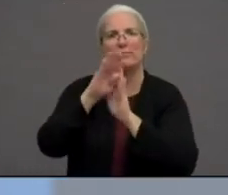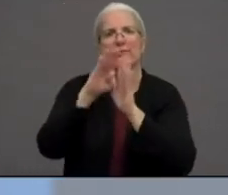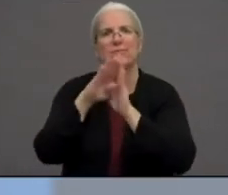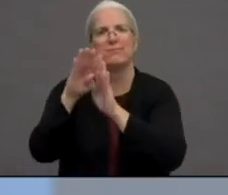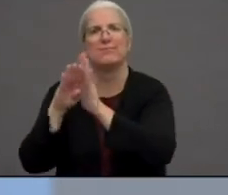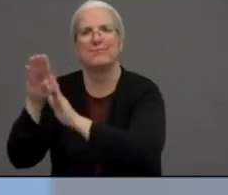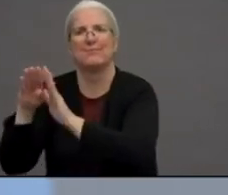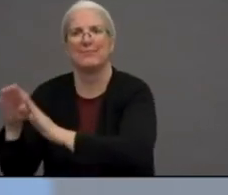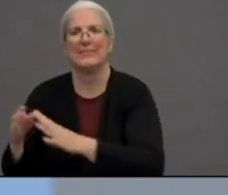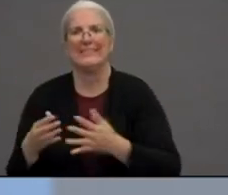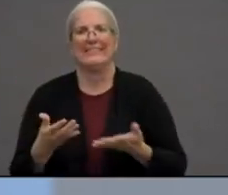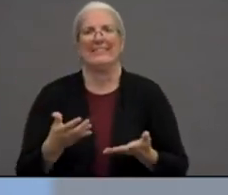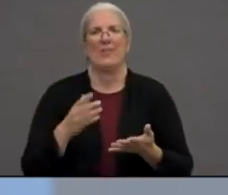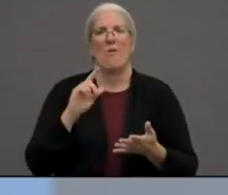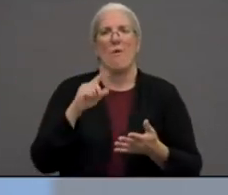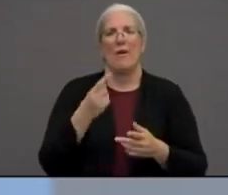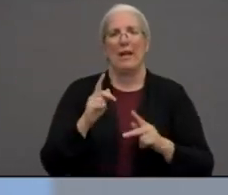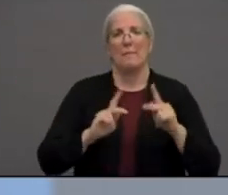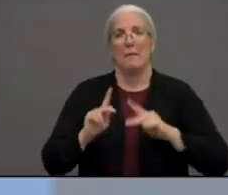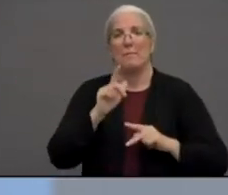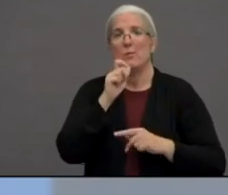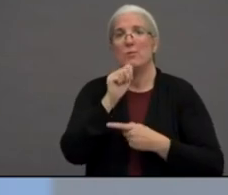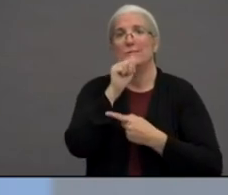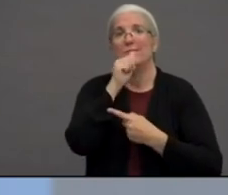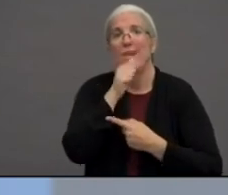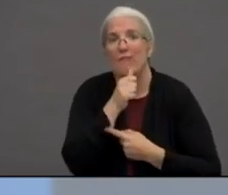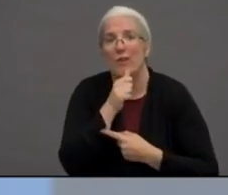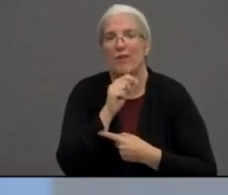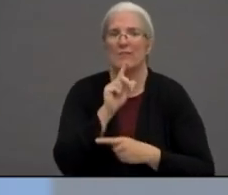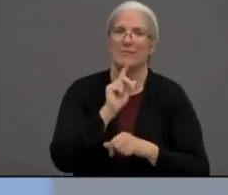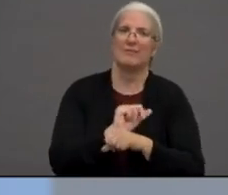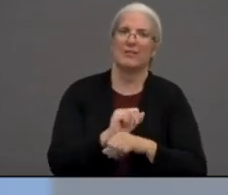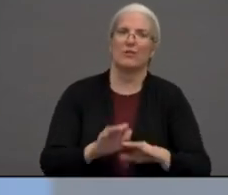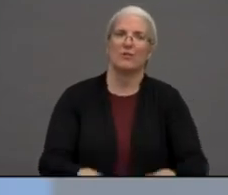is our children because they're not going to be able to go back to school.